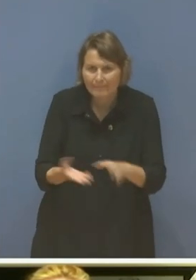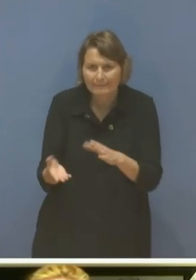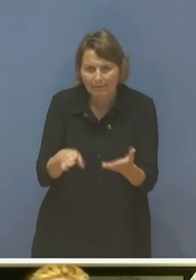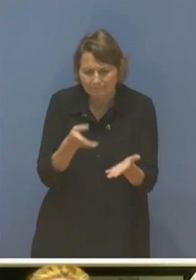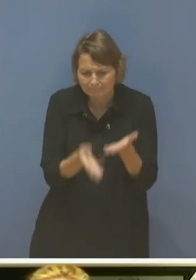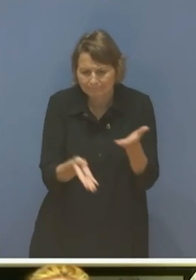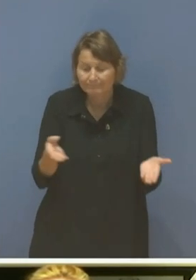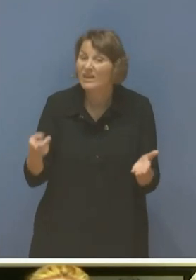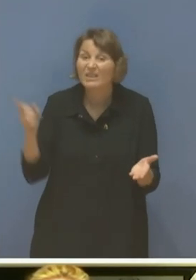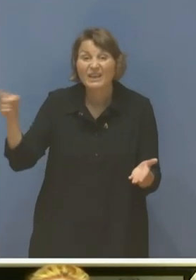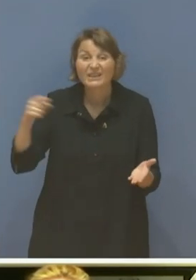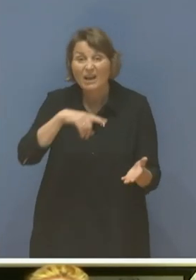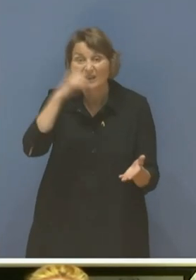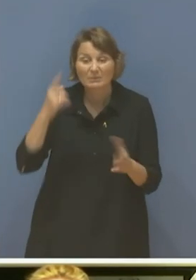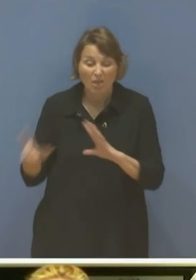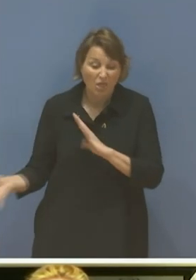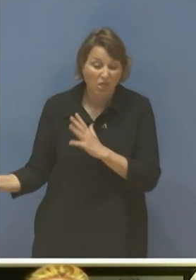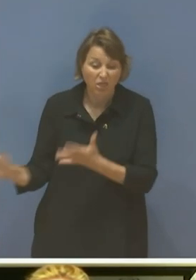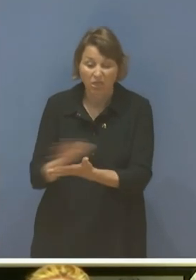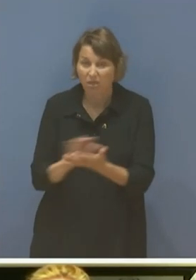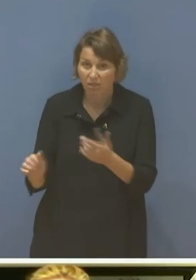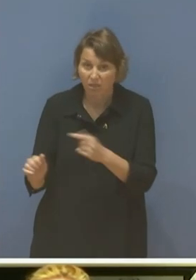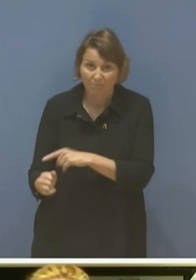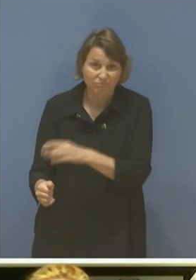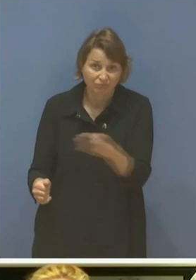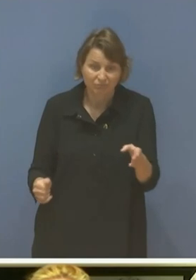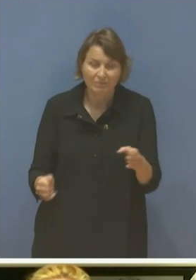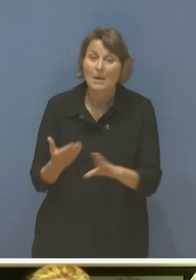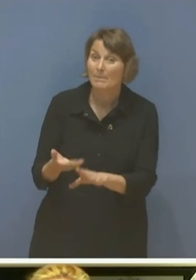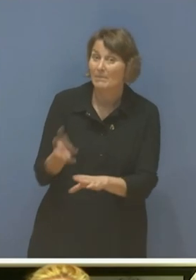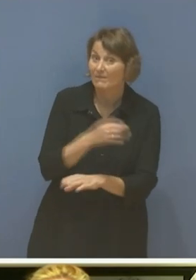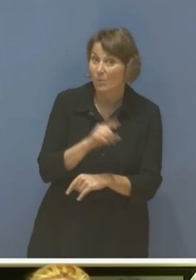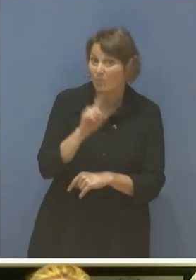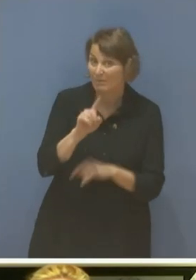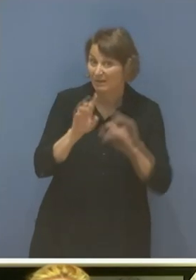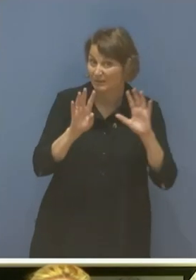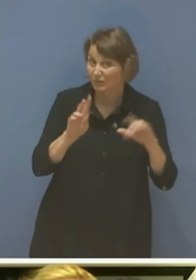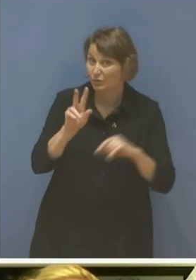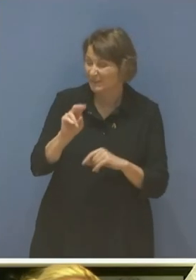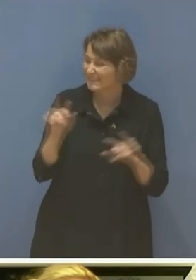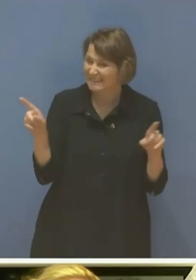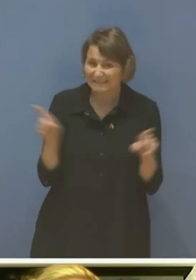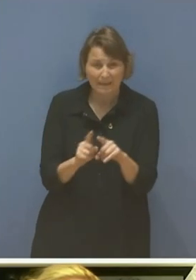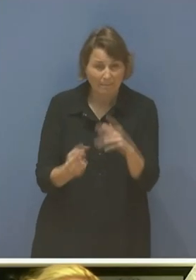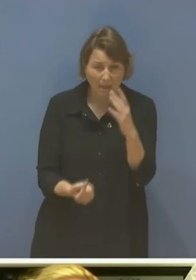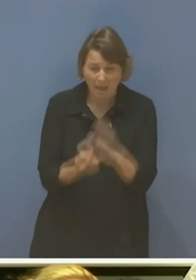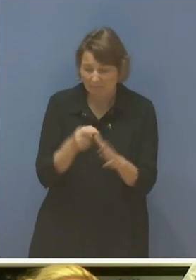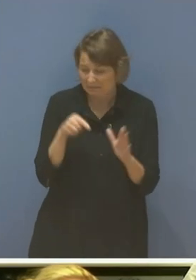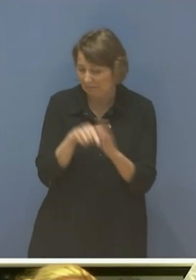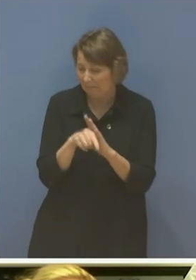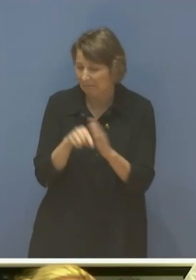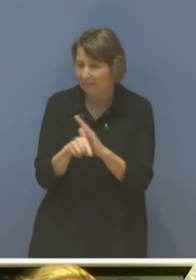Azerbaijan also killed thousands of Armenians in 2020 before the entire world and militarily encircles